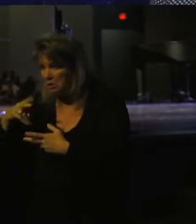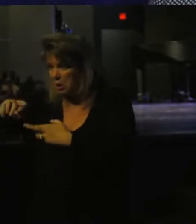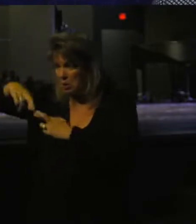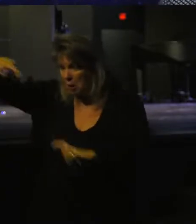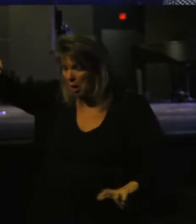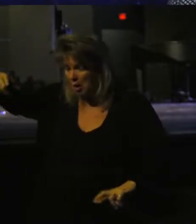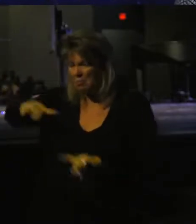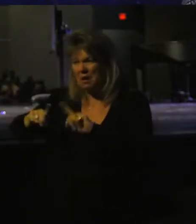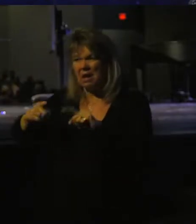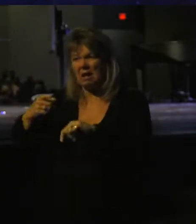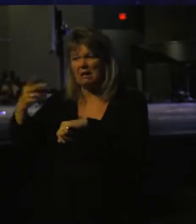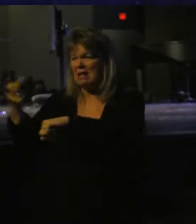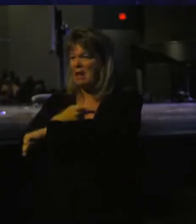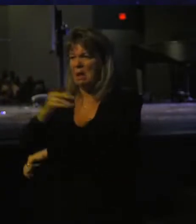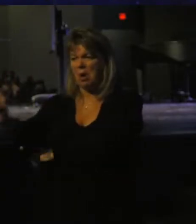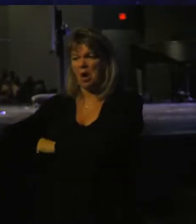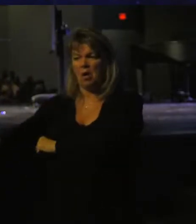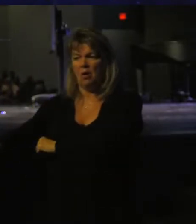but I don't see the lamb.